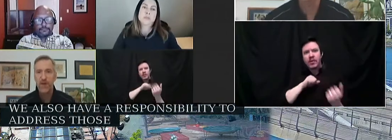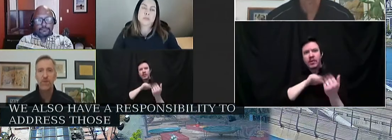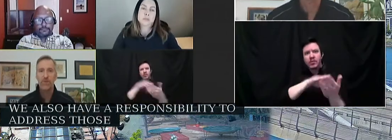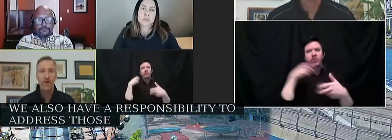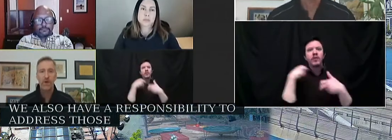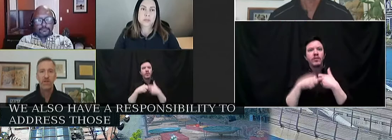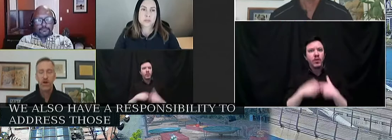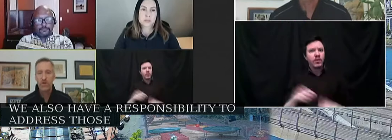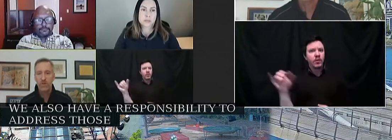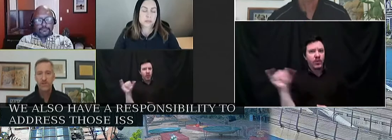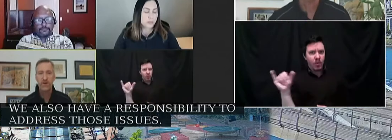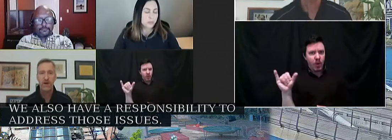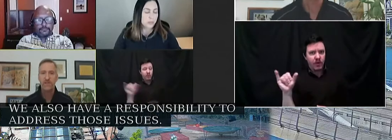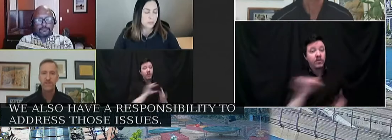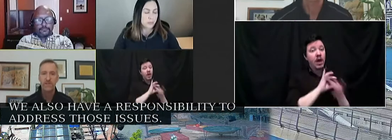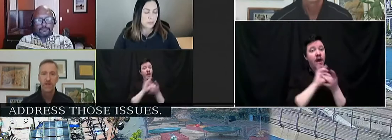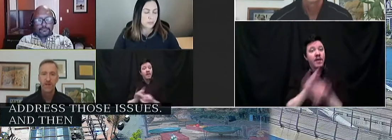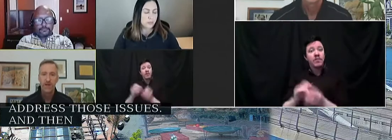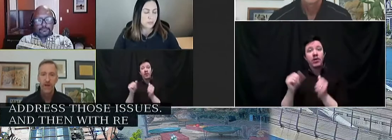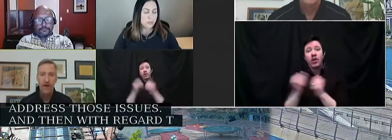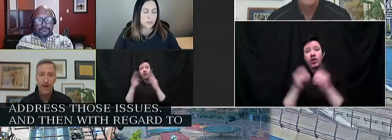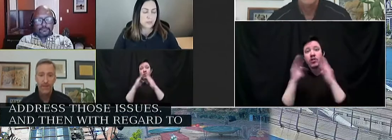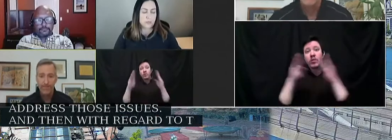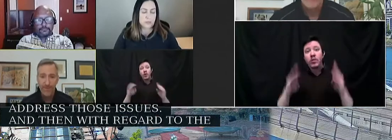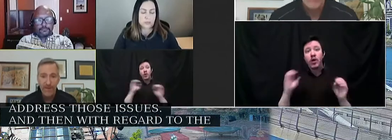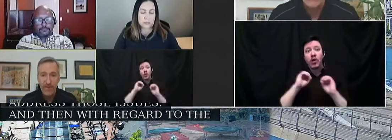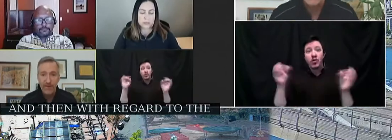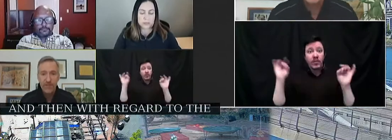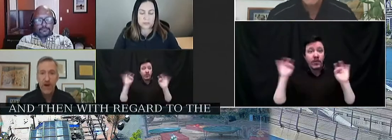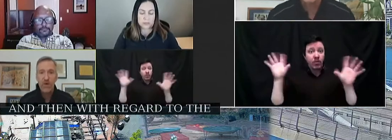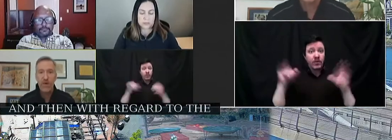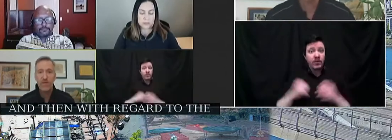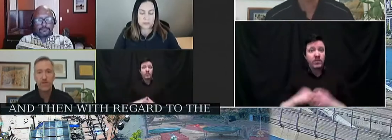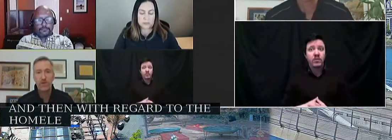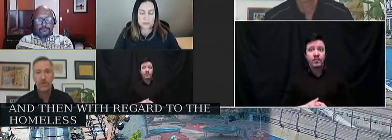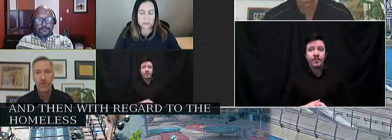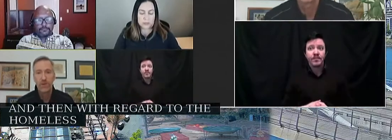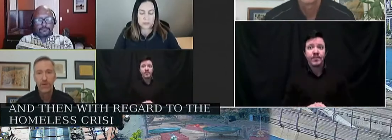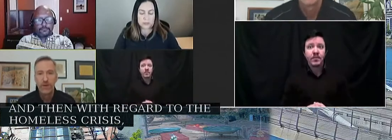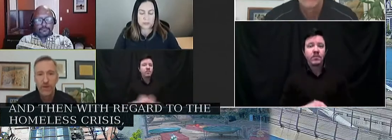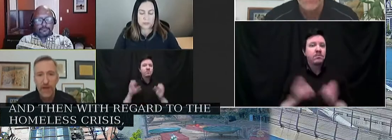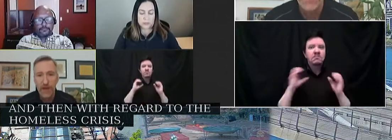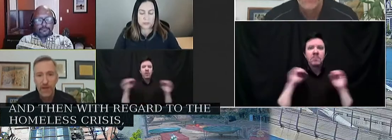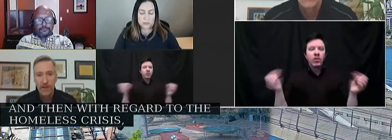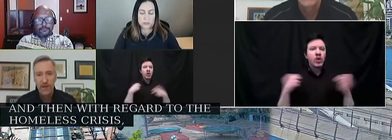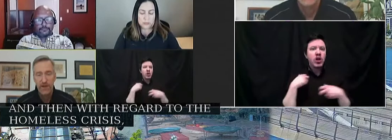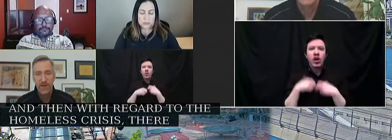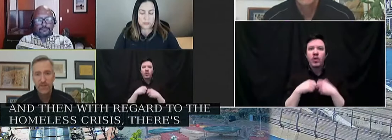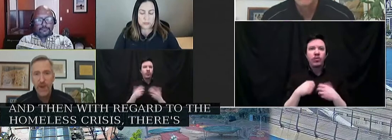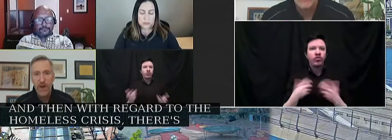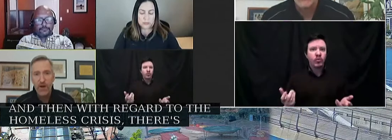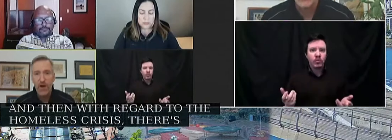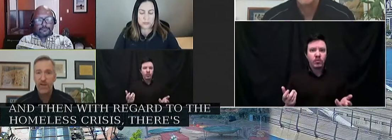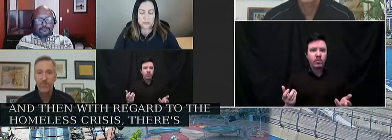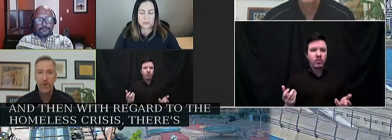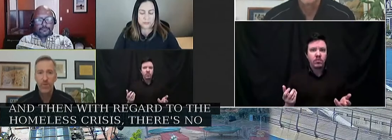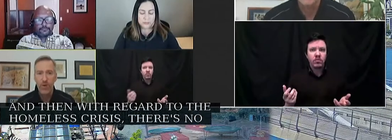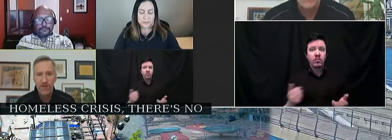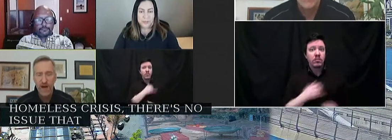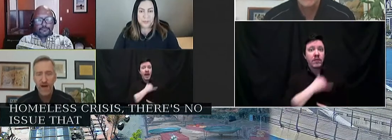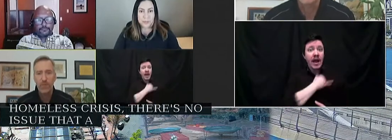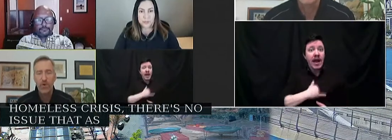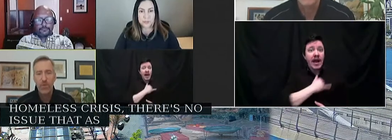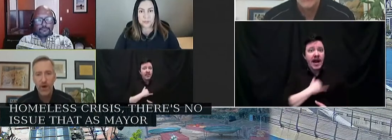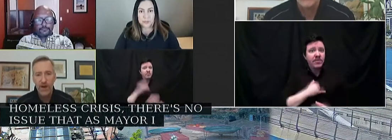And then with regard to the homeless crisis, there's no issue that as mayor, I've